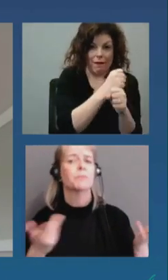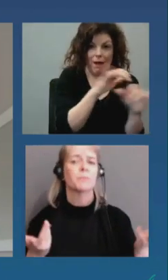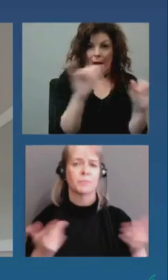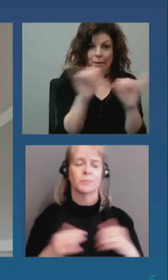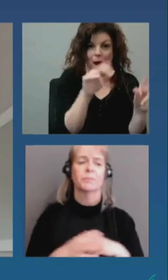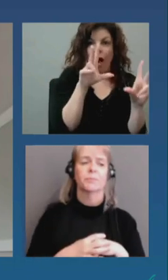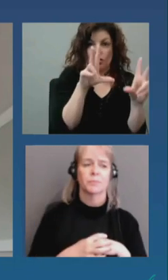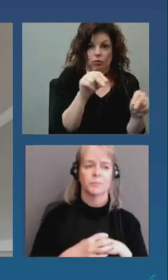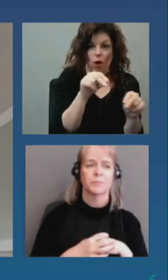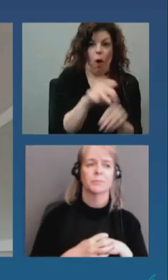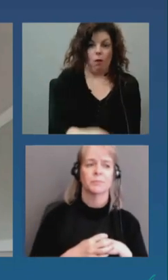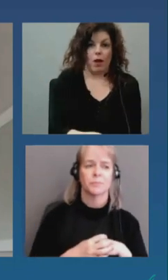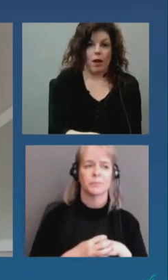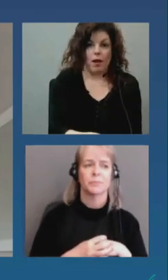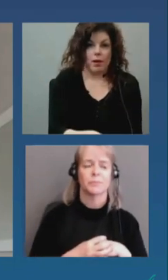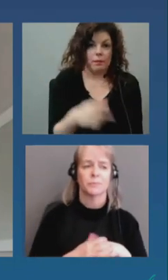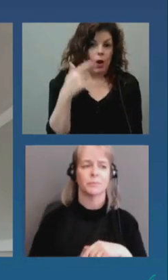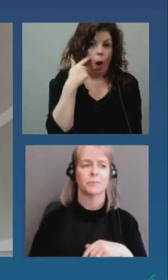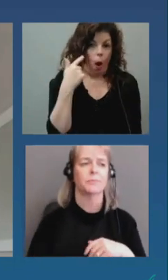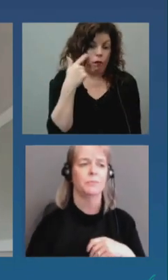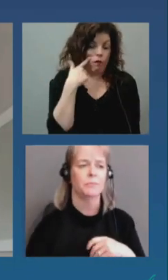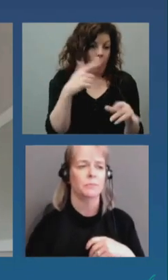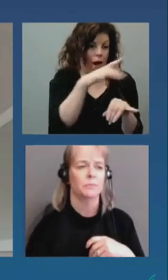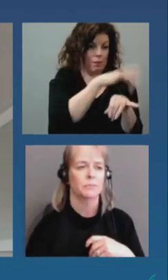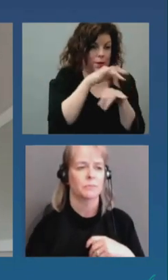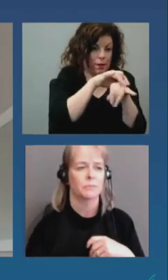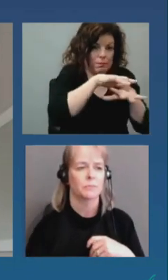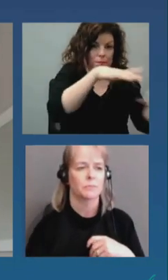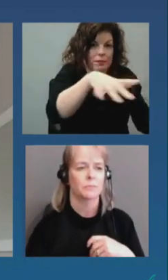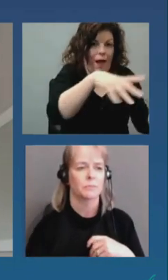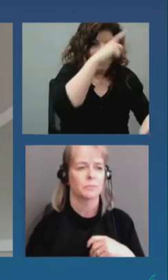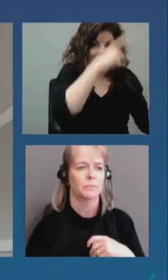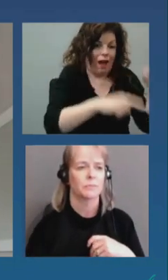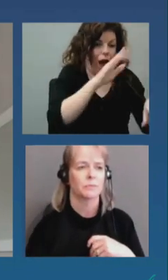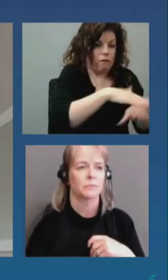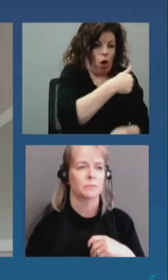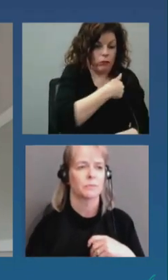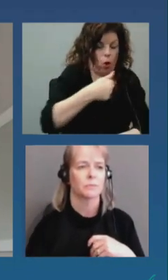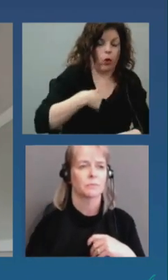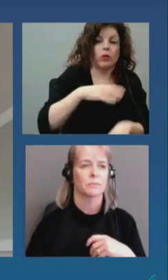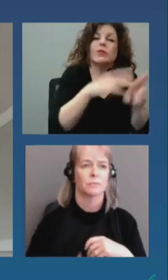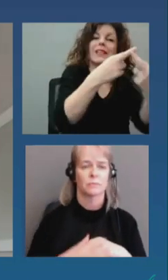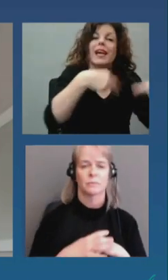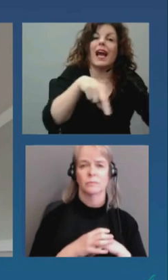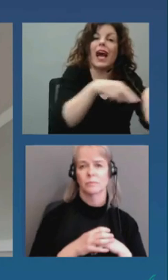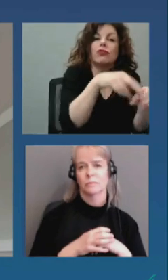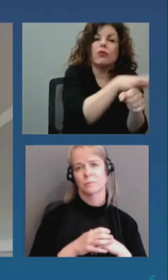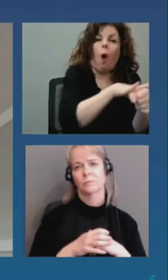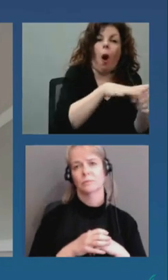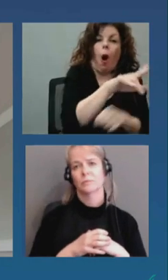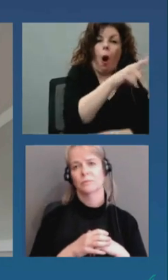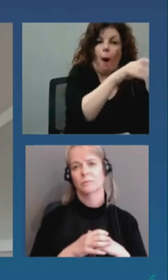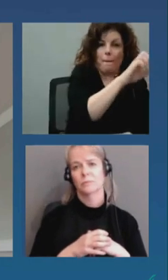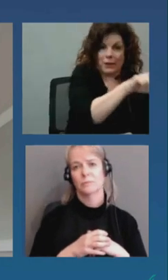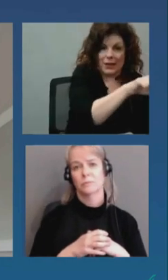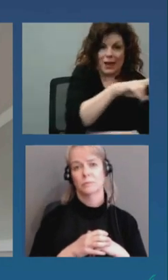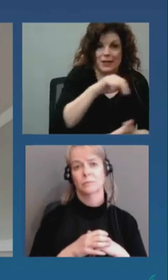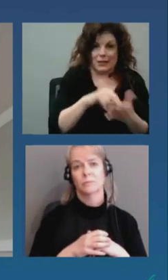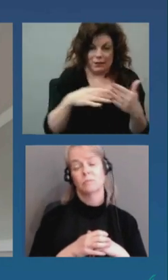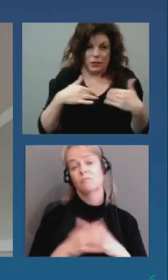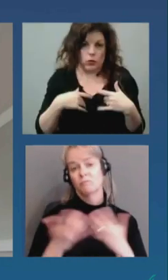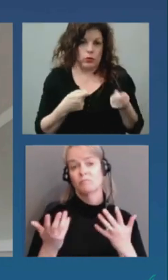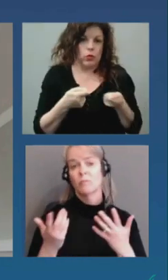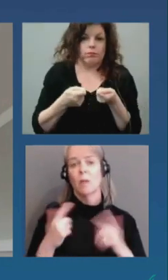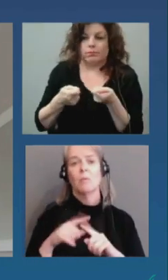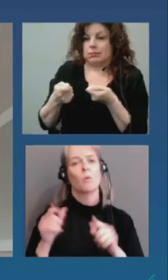the scale of outbreaks that other places like Toronto and Peel are So we continue to monitor